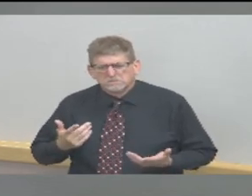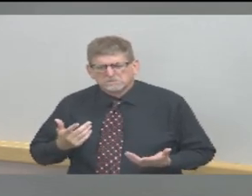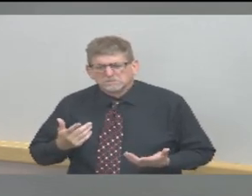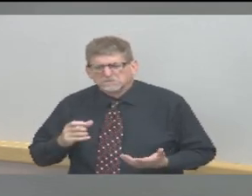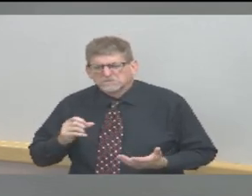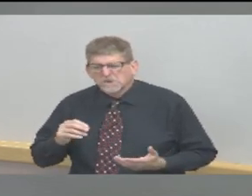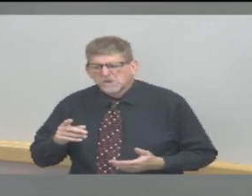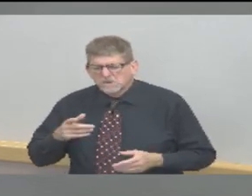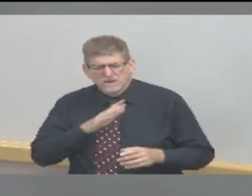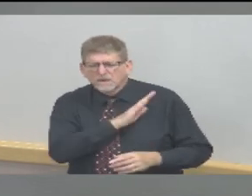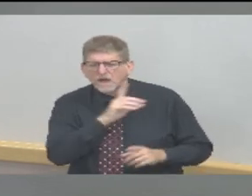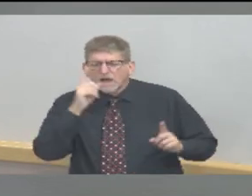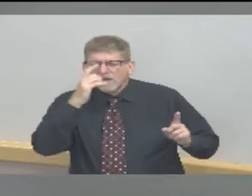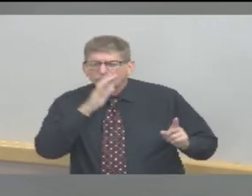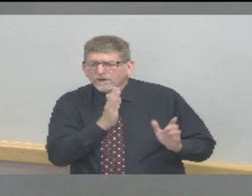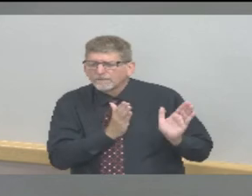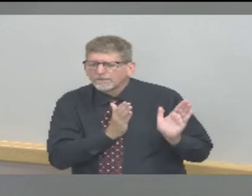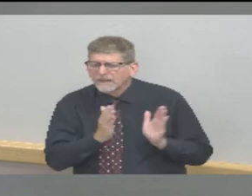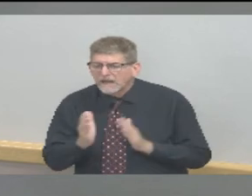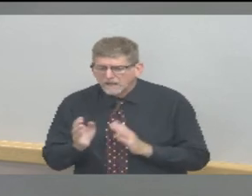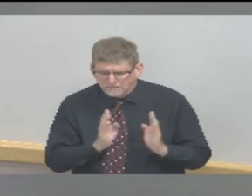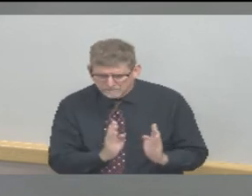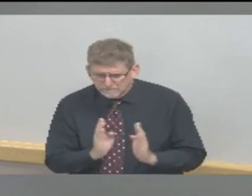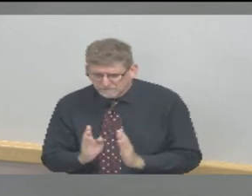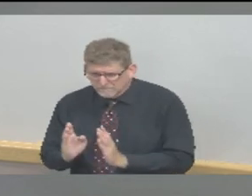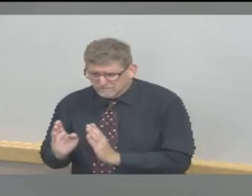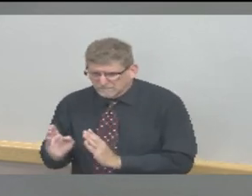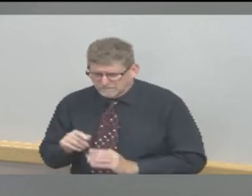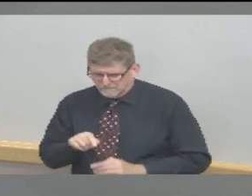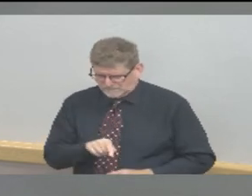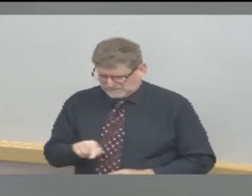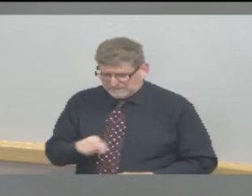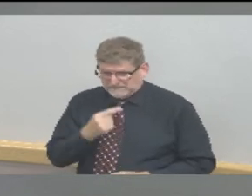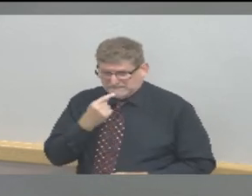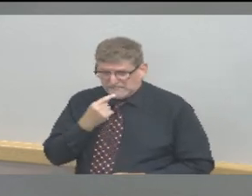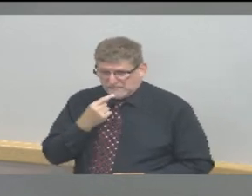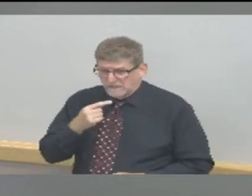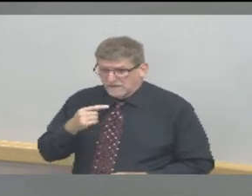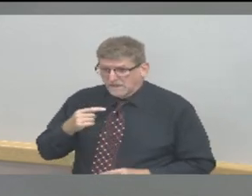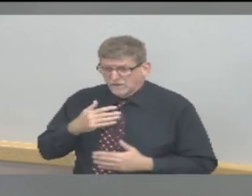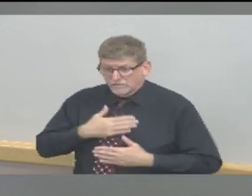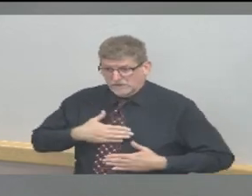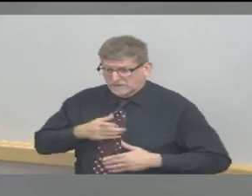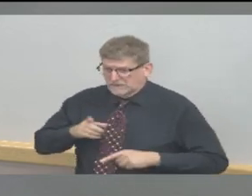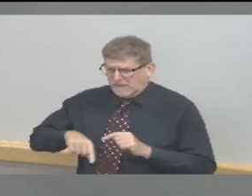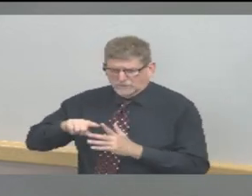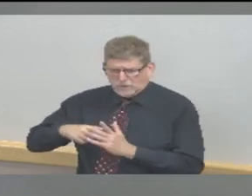recreational sports leagues can't start until June 14th and that would include practices also.